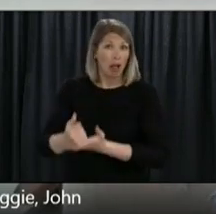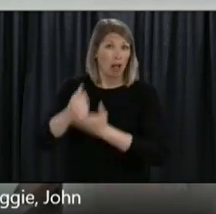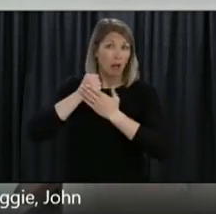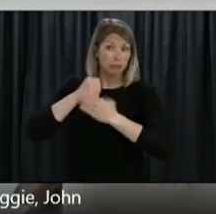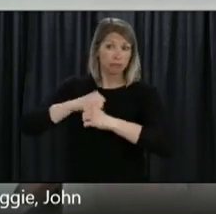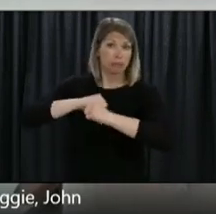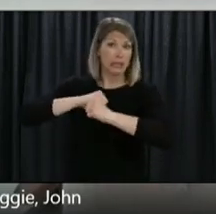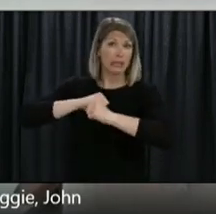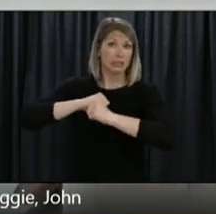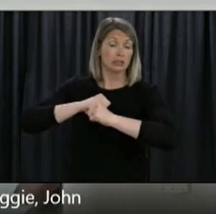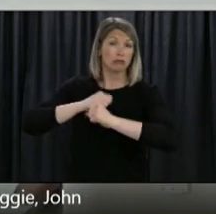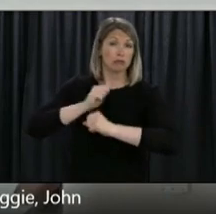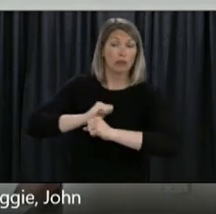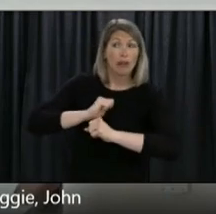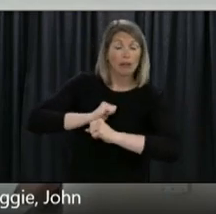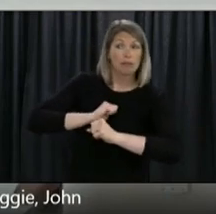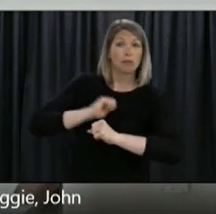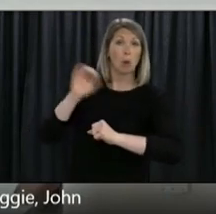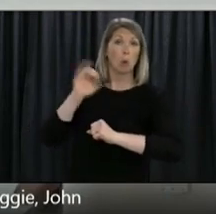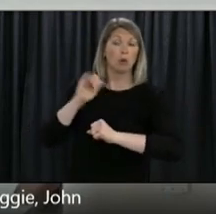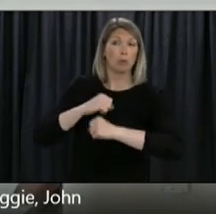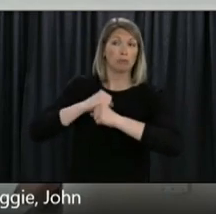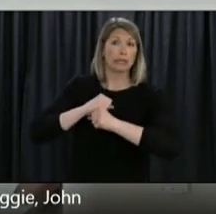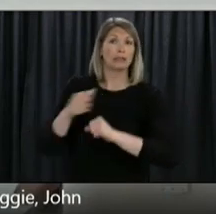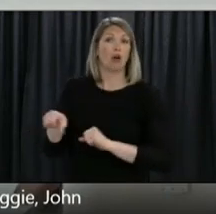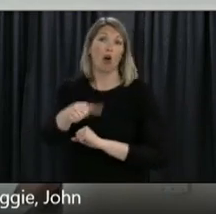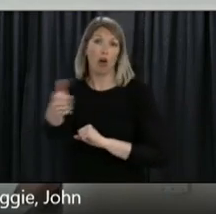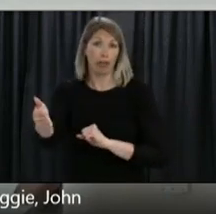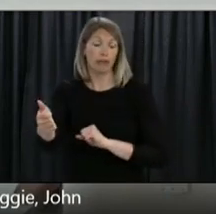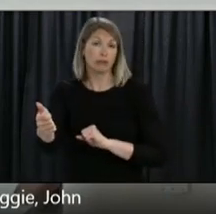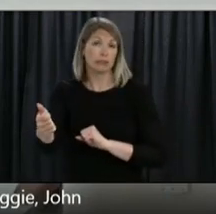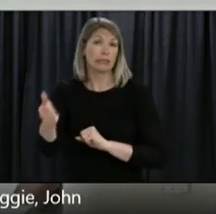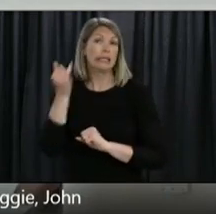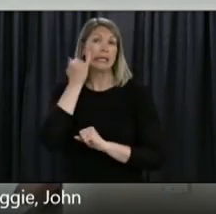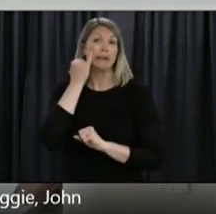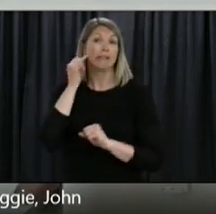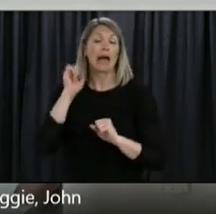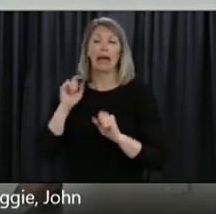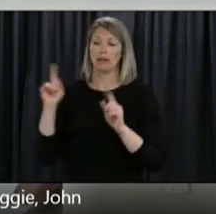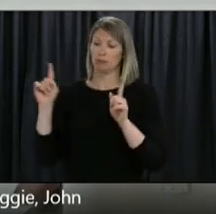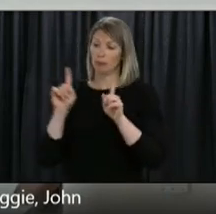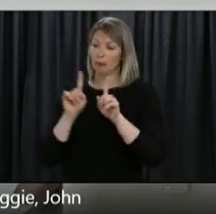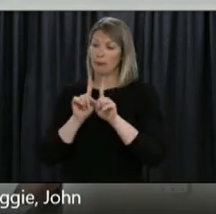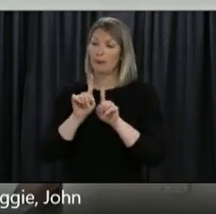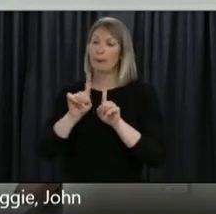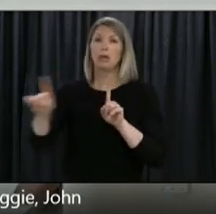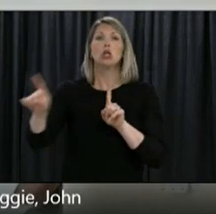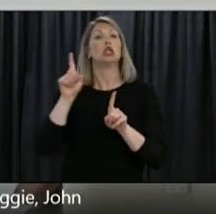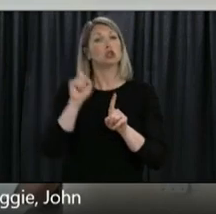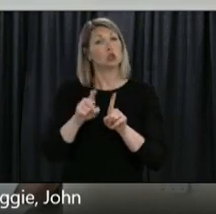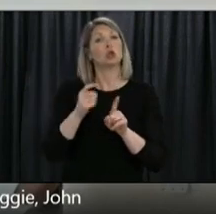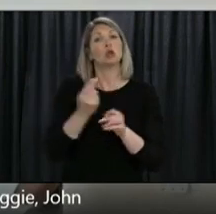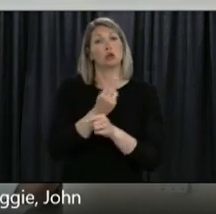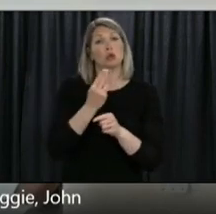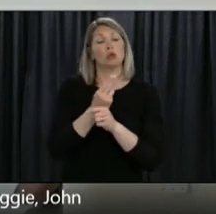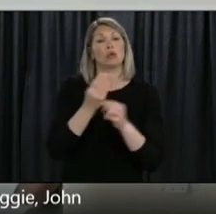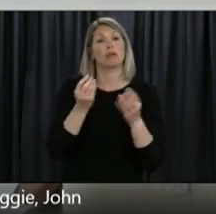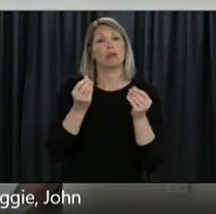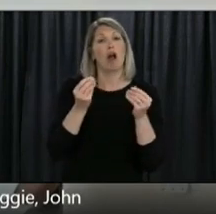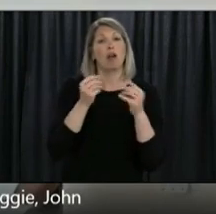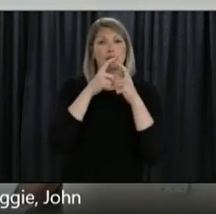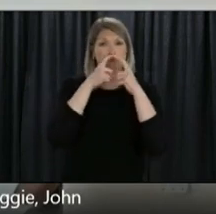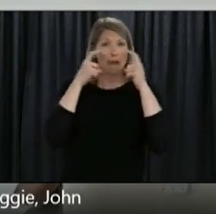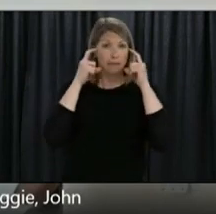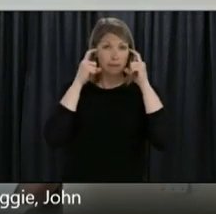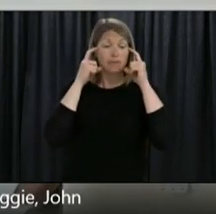Labradorian to help protect somebody else. Dr. Fitzgerald has alluded to a wide range of things that will likely all